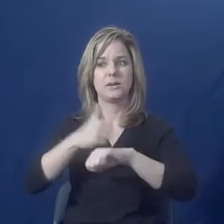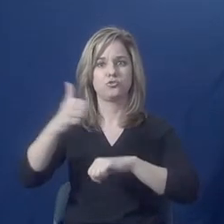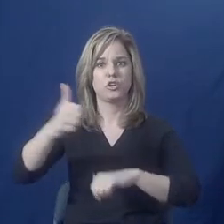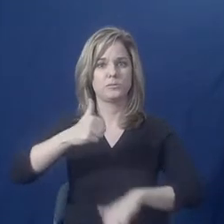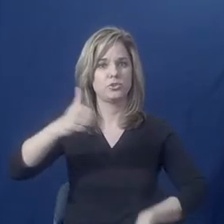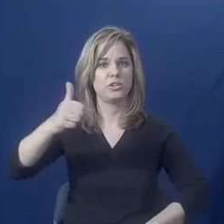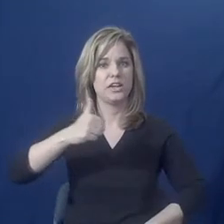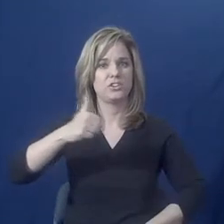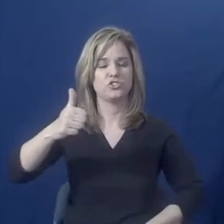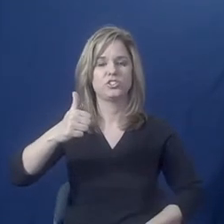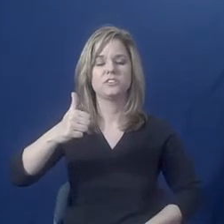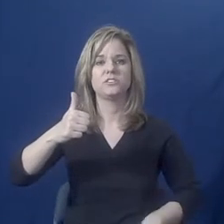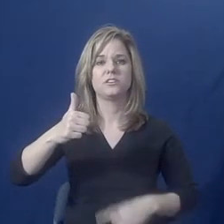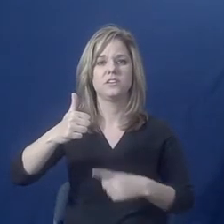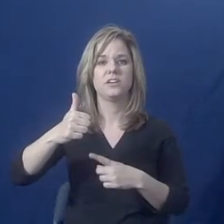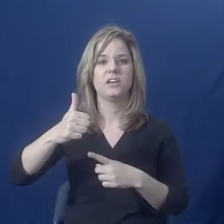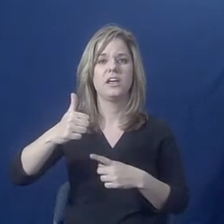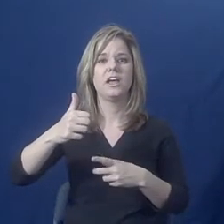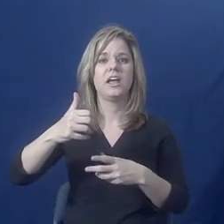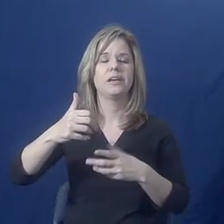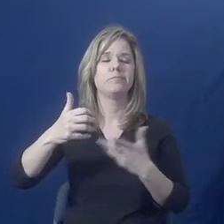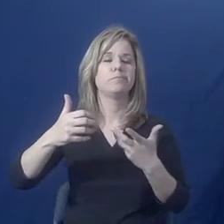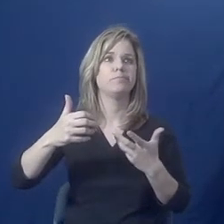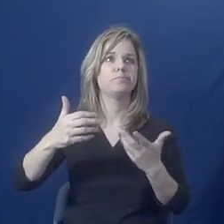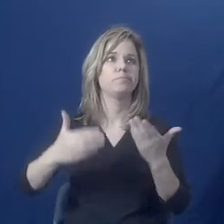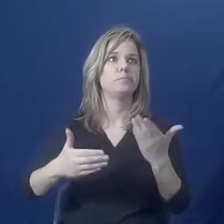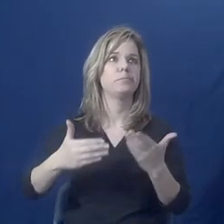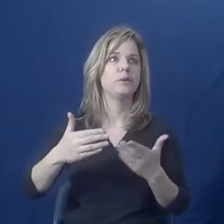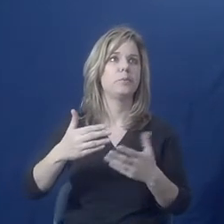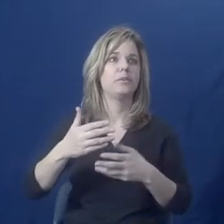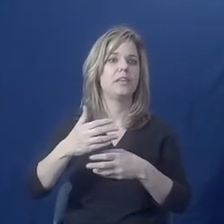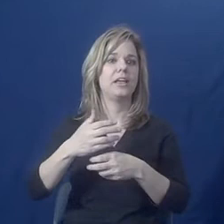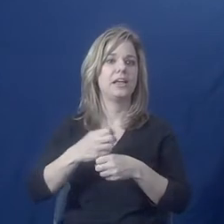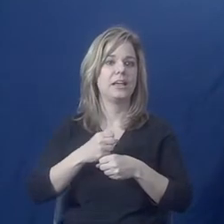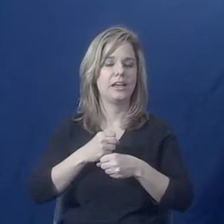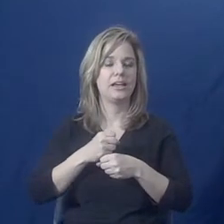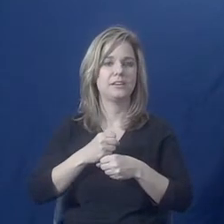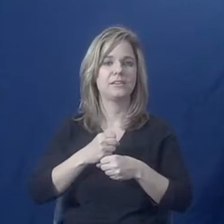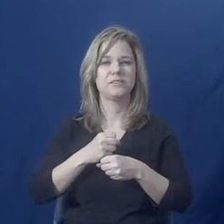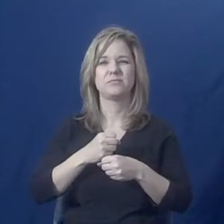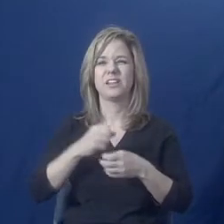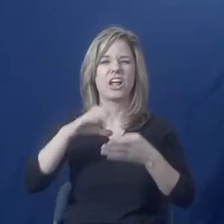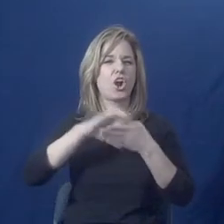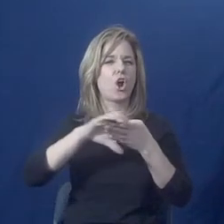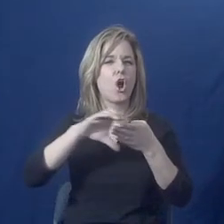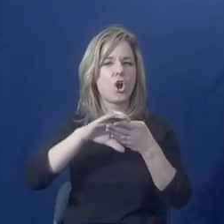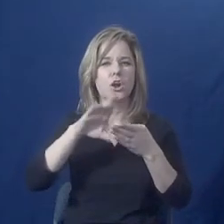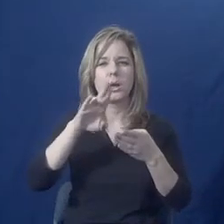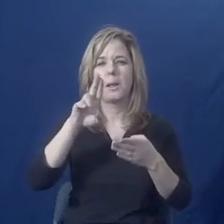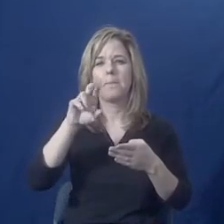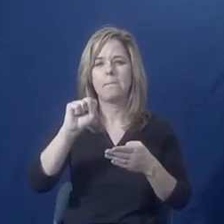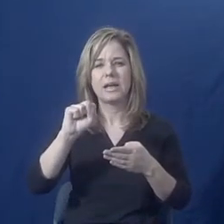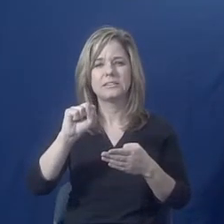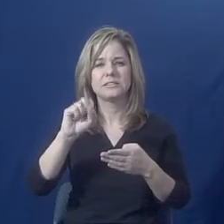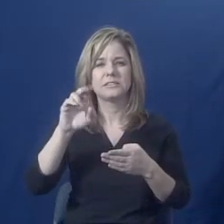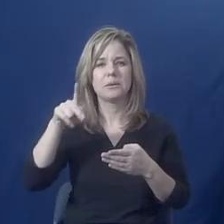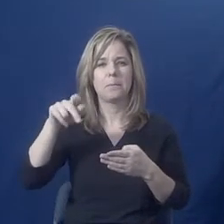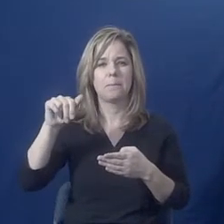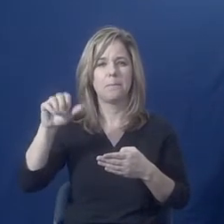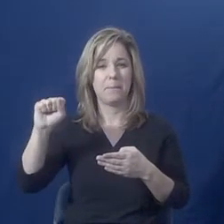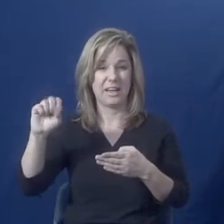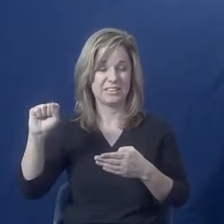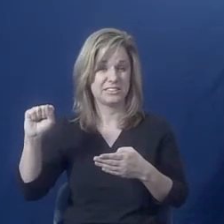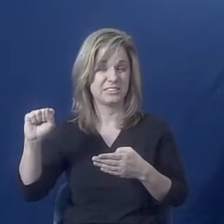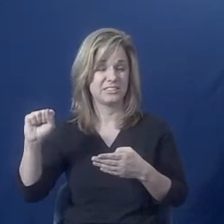sort of transportation bus card, like a bus pass, for example. We've seen situations where those bus passes